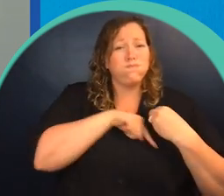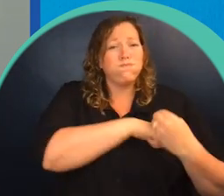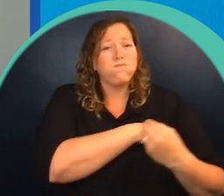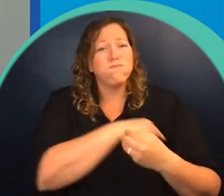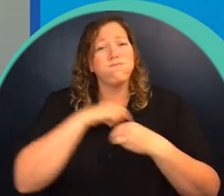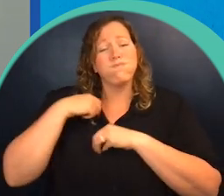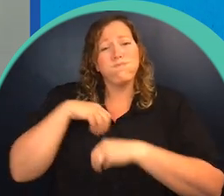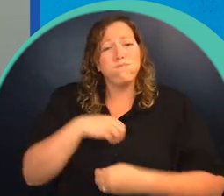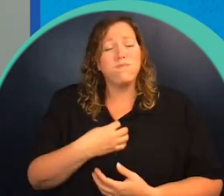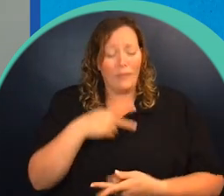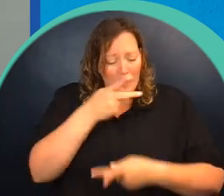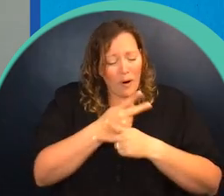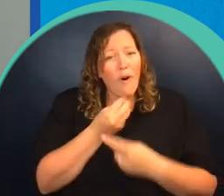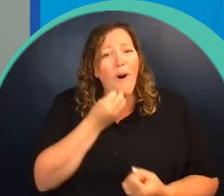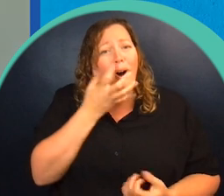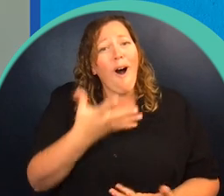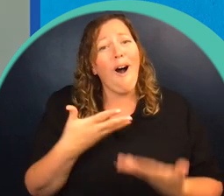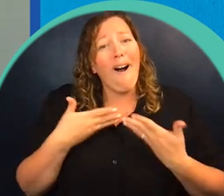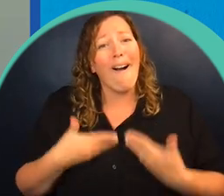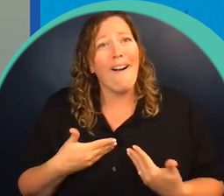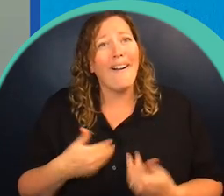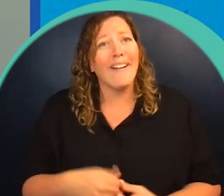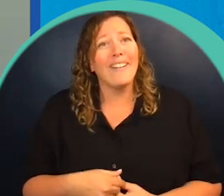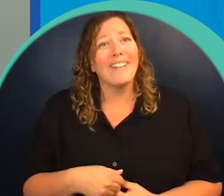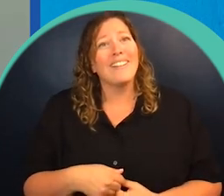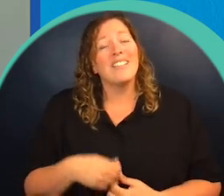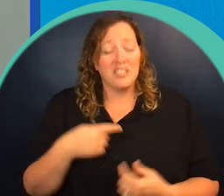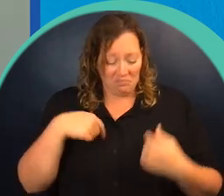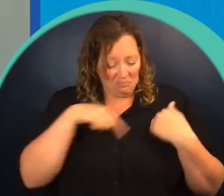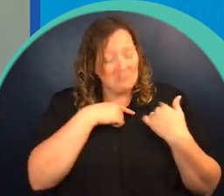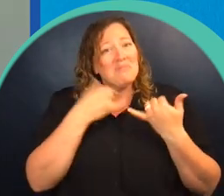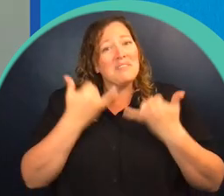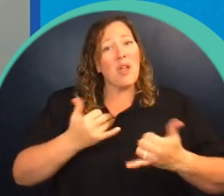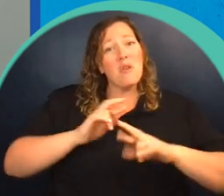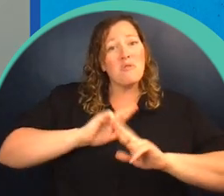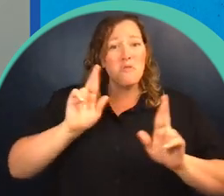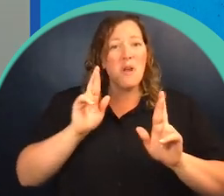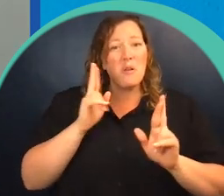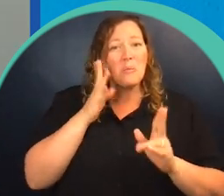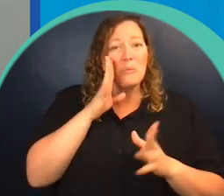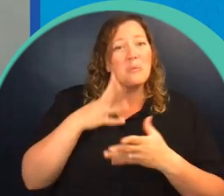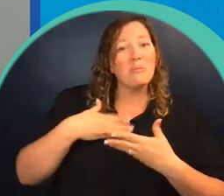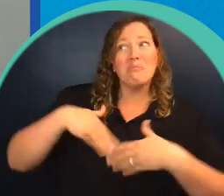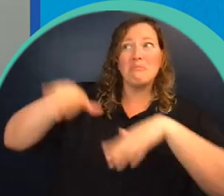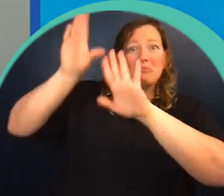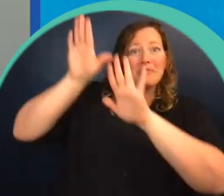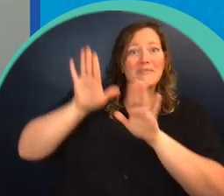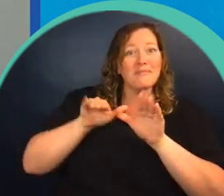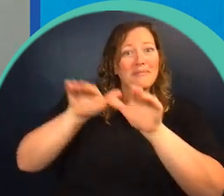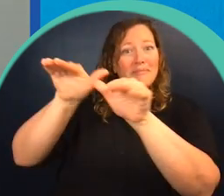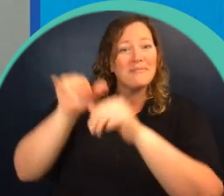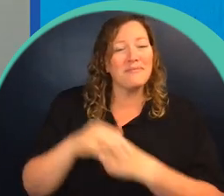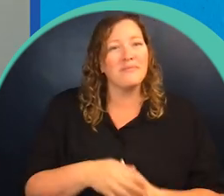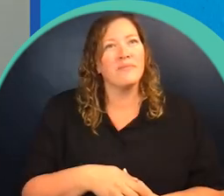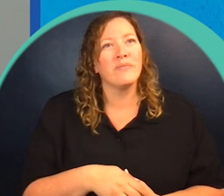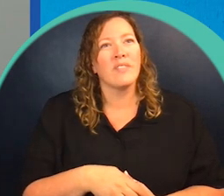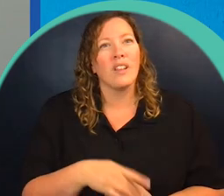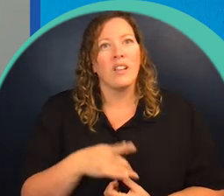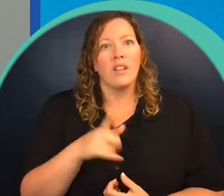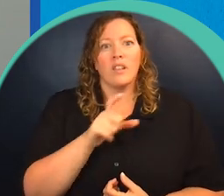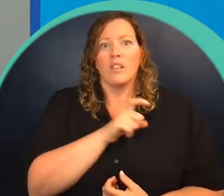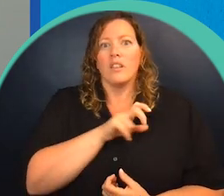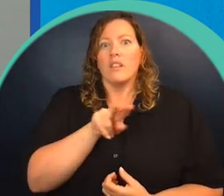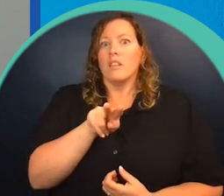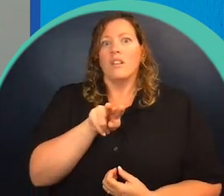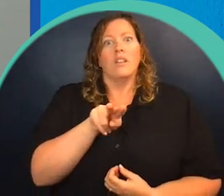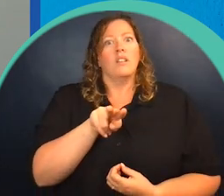back up. So the rest of the colony is down my shirt and tucked under my armpit. And it looks like them, some of them are just about